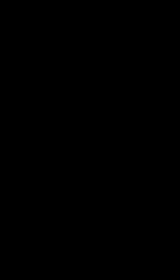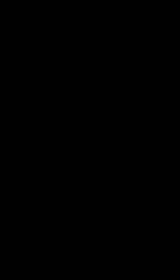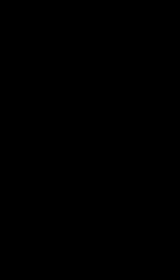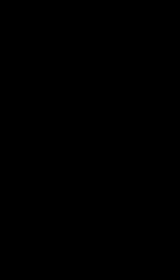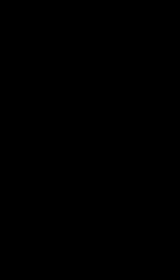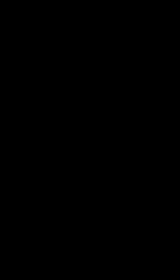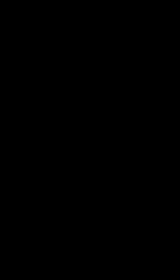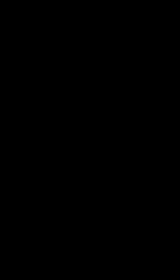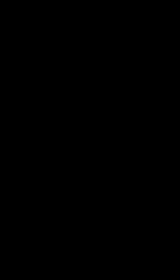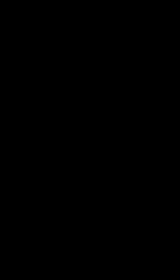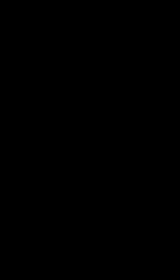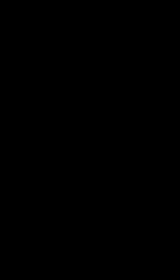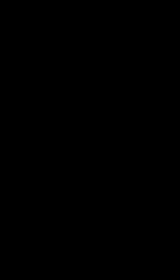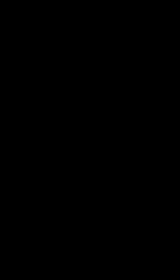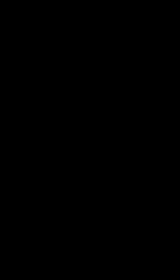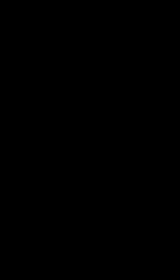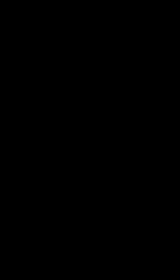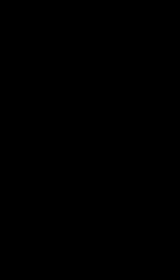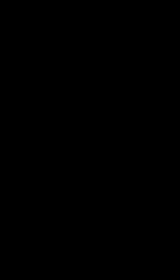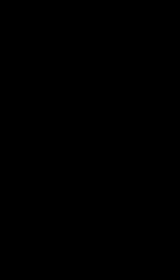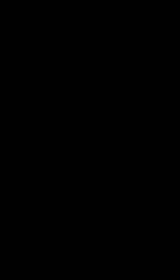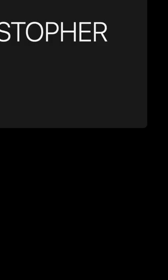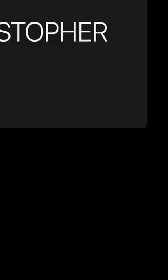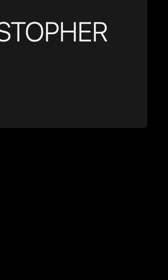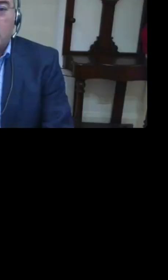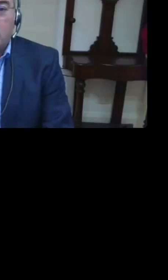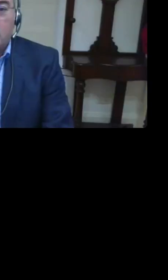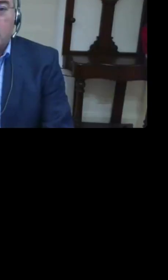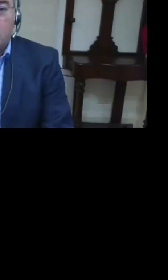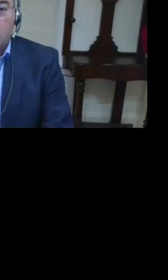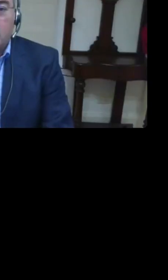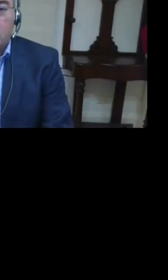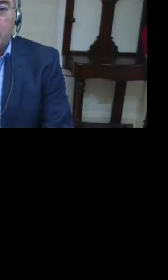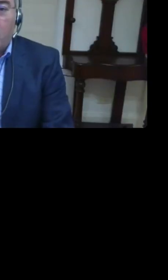Christopher, who will talk to you about the new regulatory framework. Over to you, Simon.